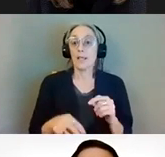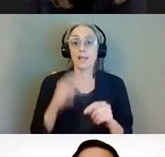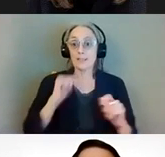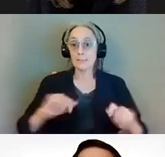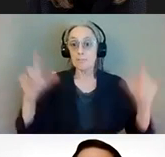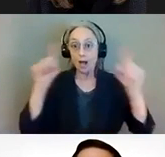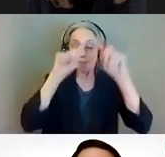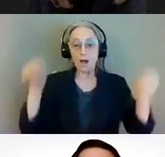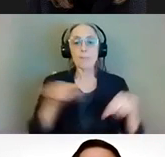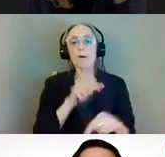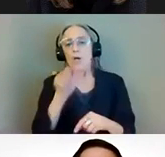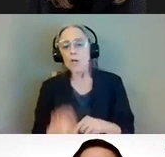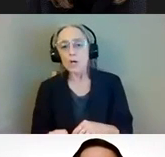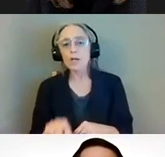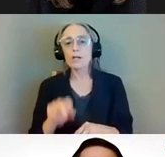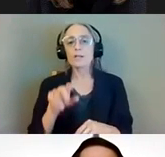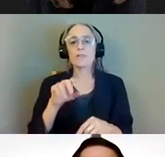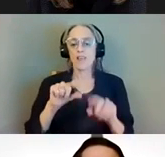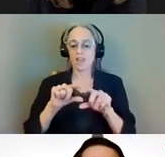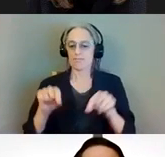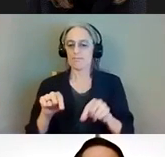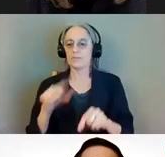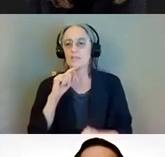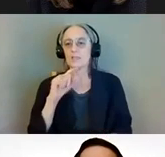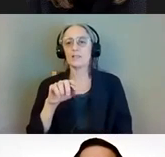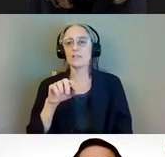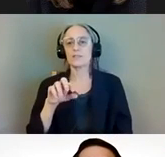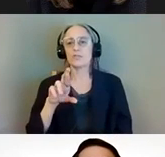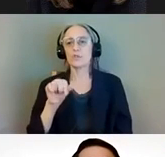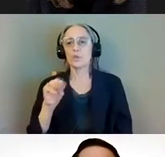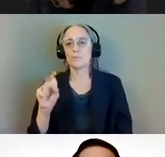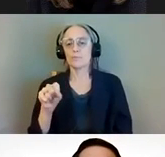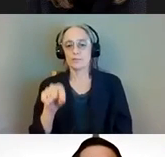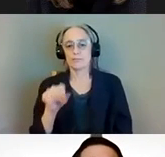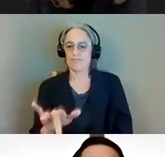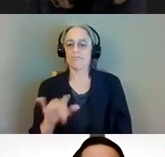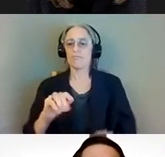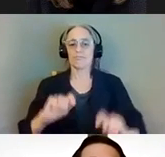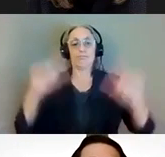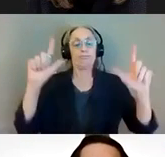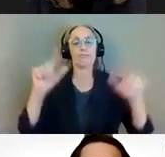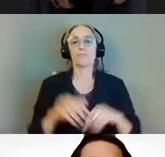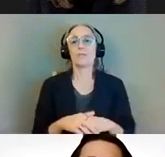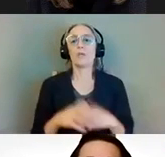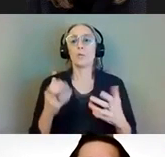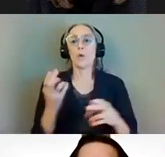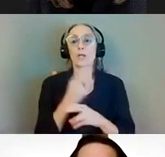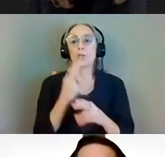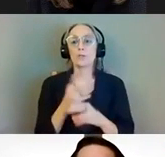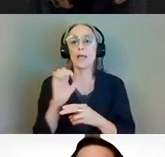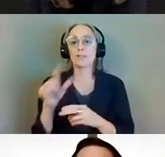rooms you should be able to access it that way as well um if you would like to continue using the asl language support